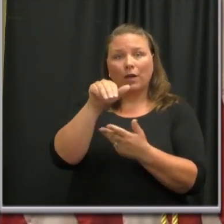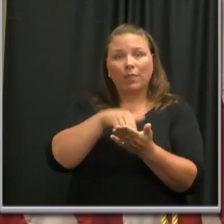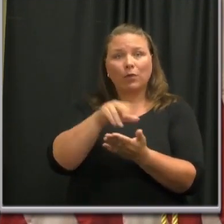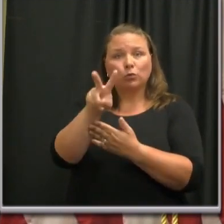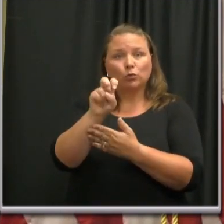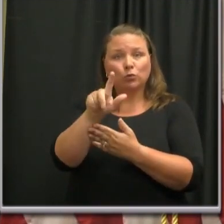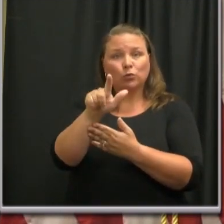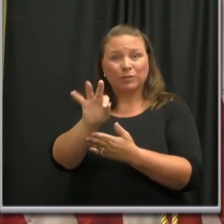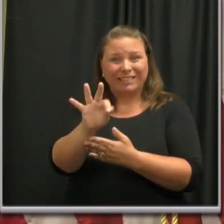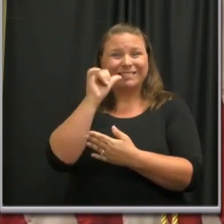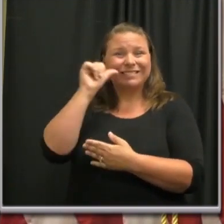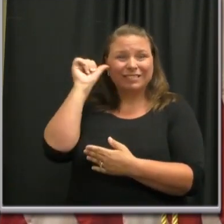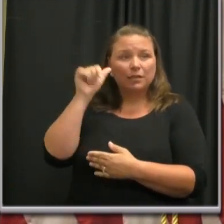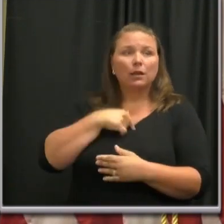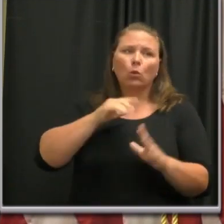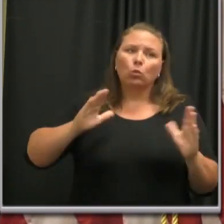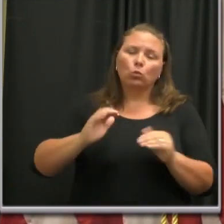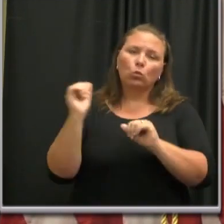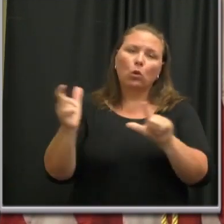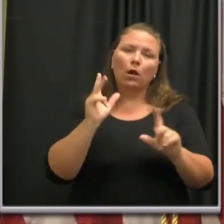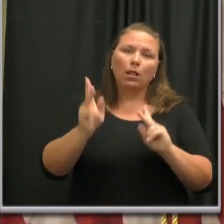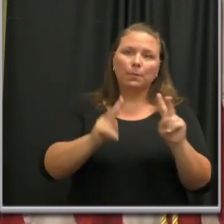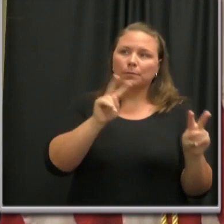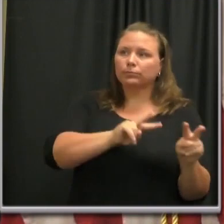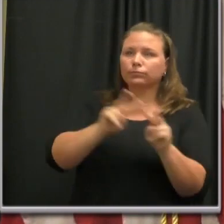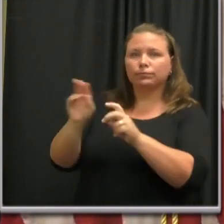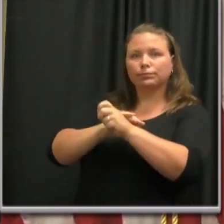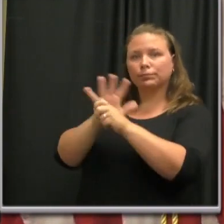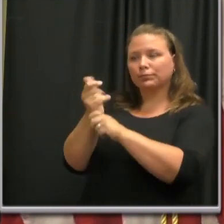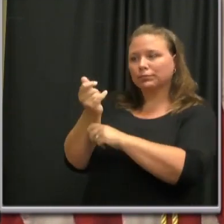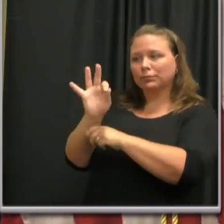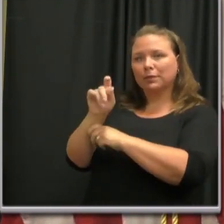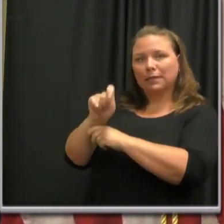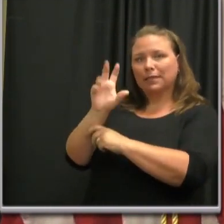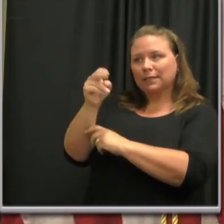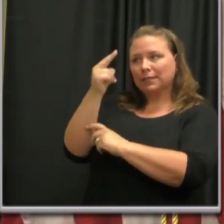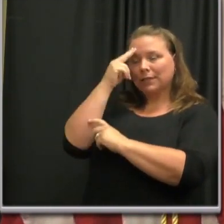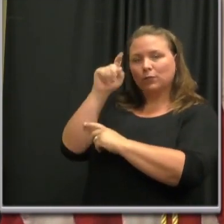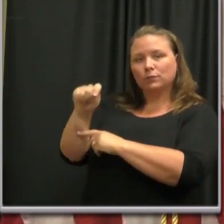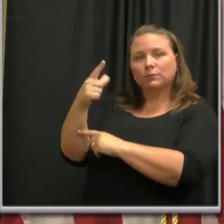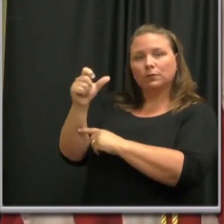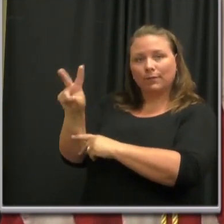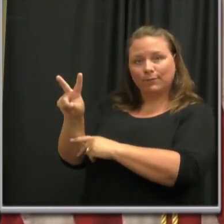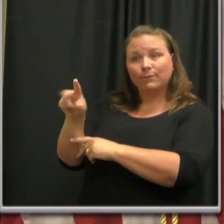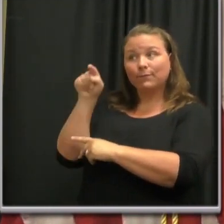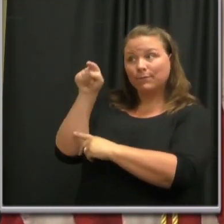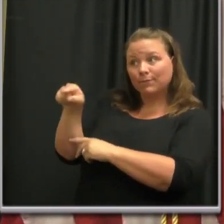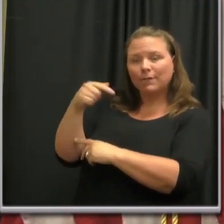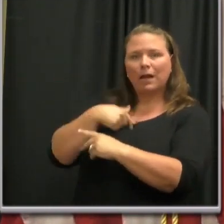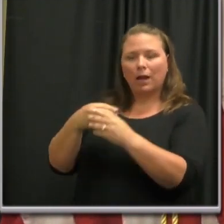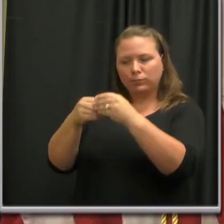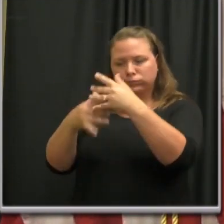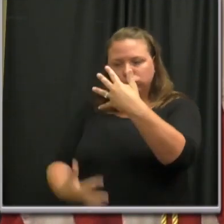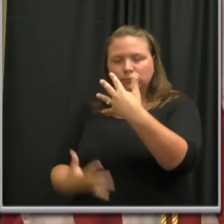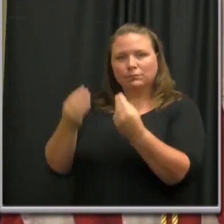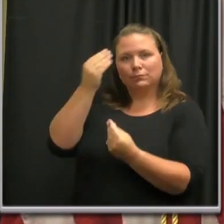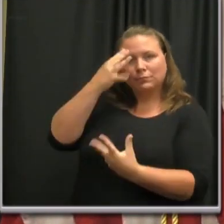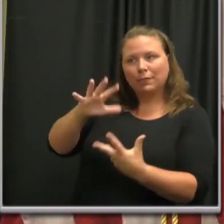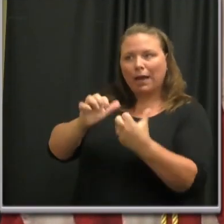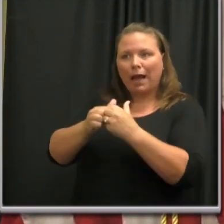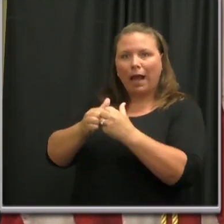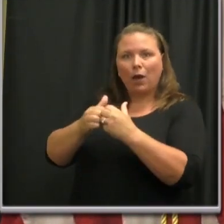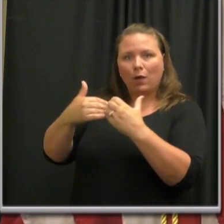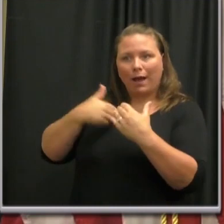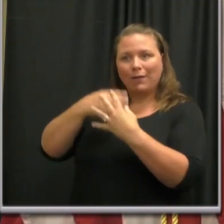encourage all residents to visit covid19.nashvill.gov for more information on how to receive an